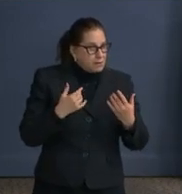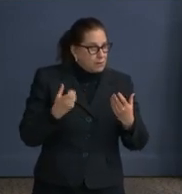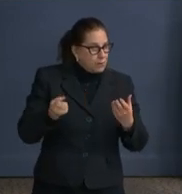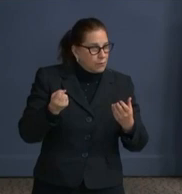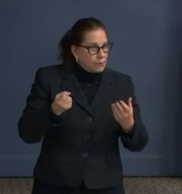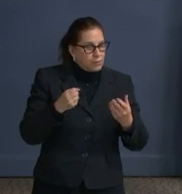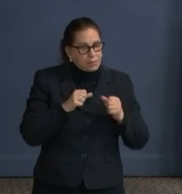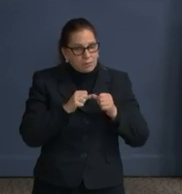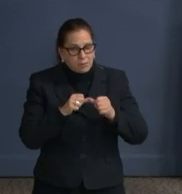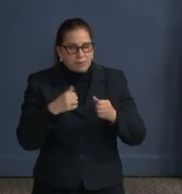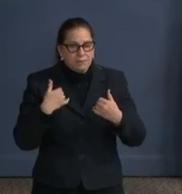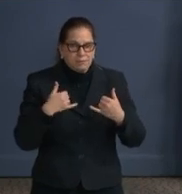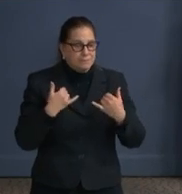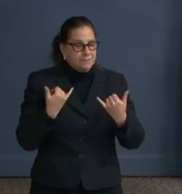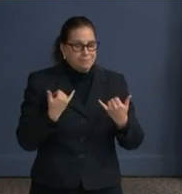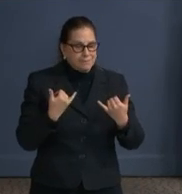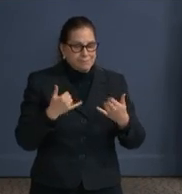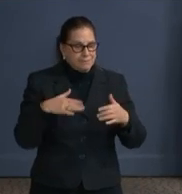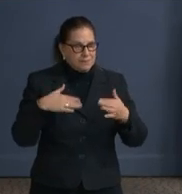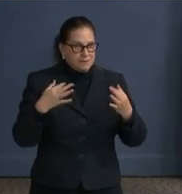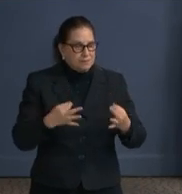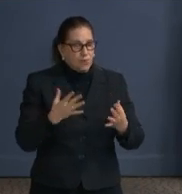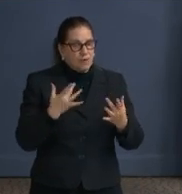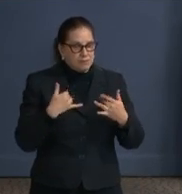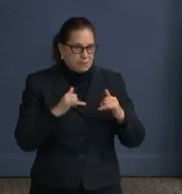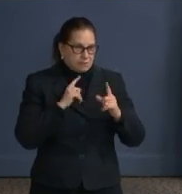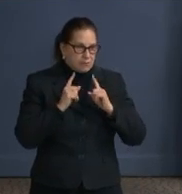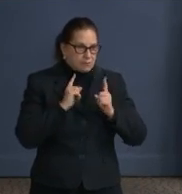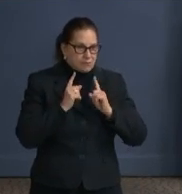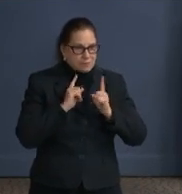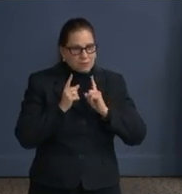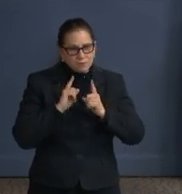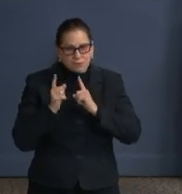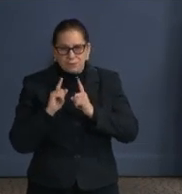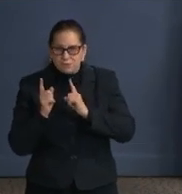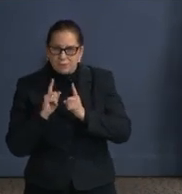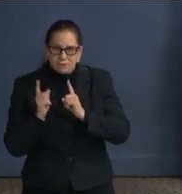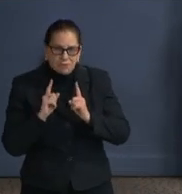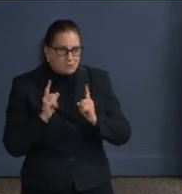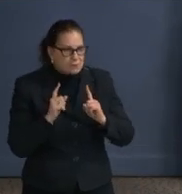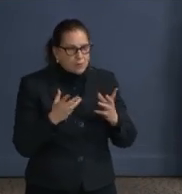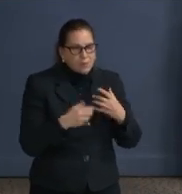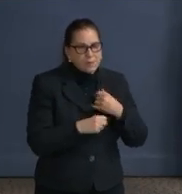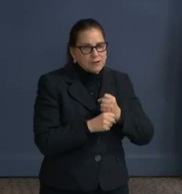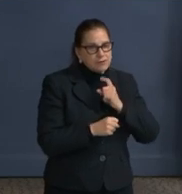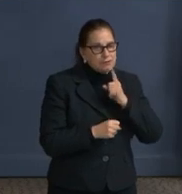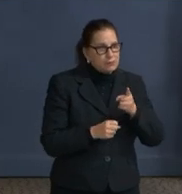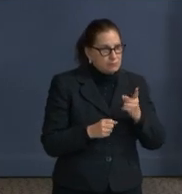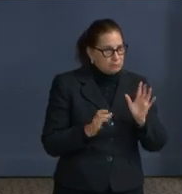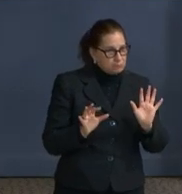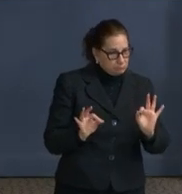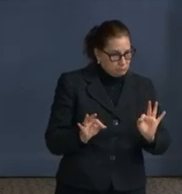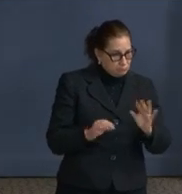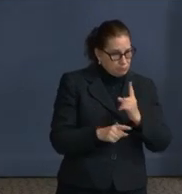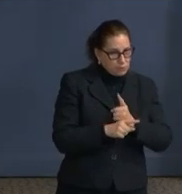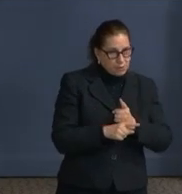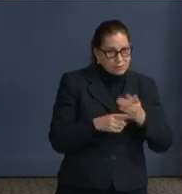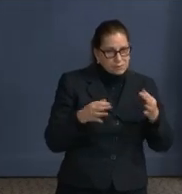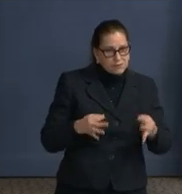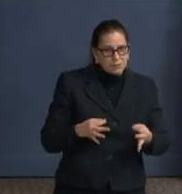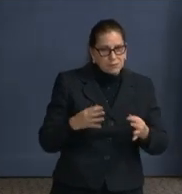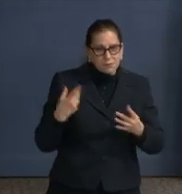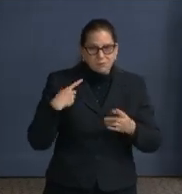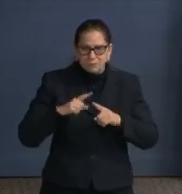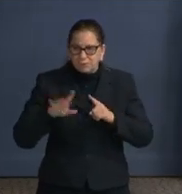with them. And it goes to the questions that were earlier of how do we ensure that we look at what we have potentially coming at us, briefing from